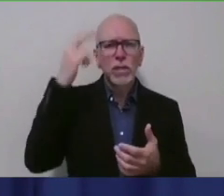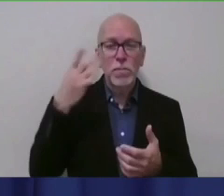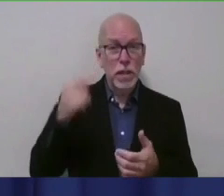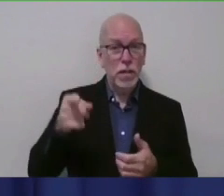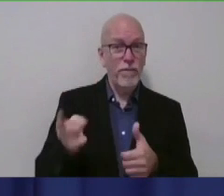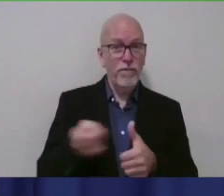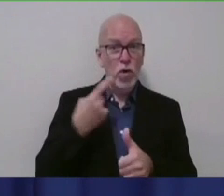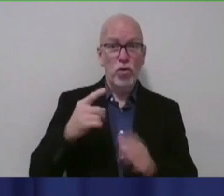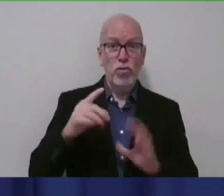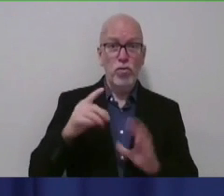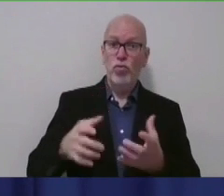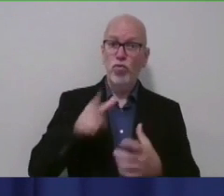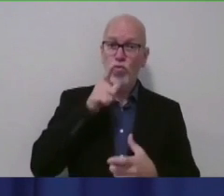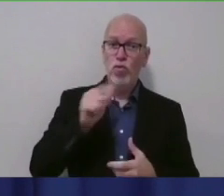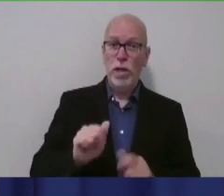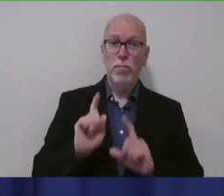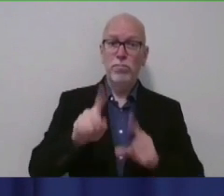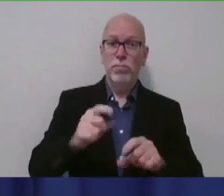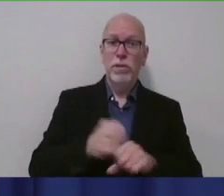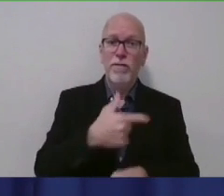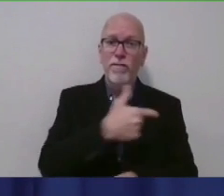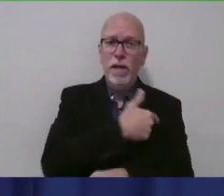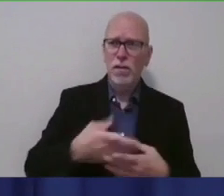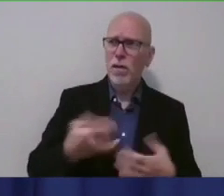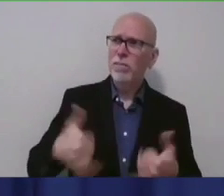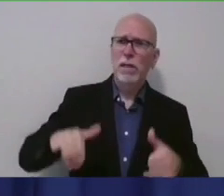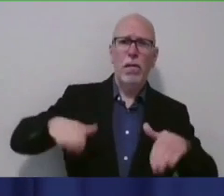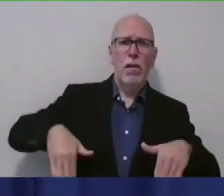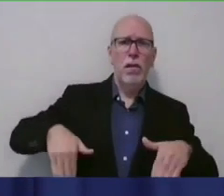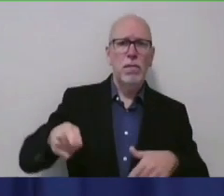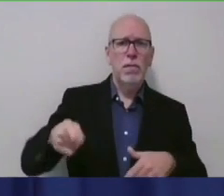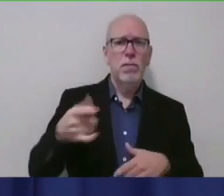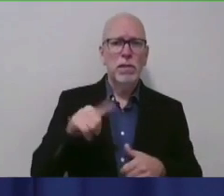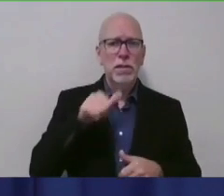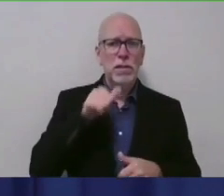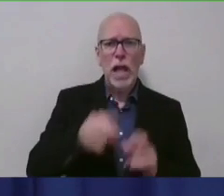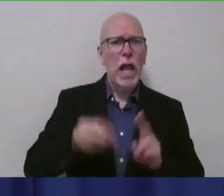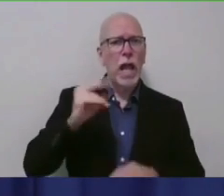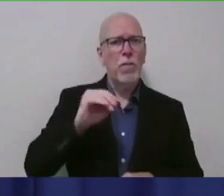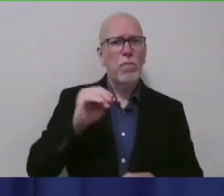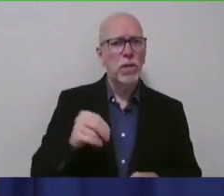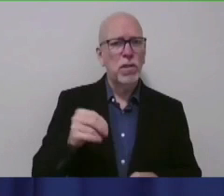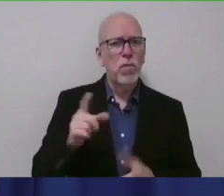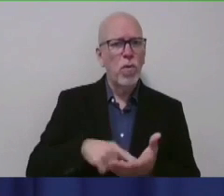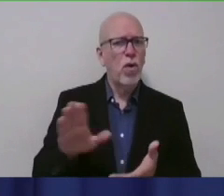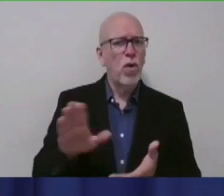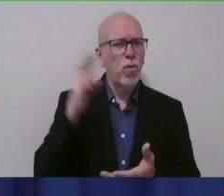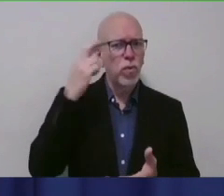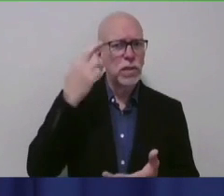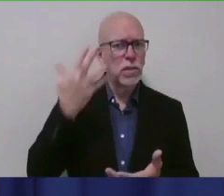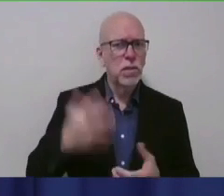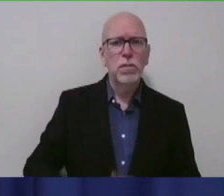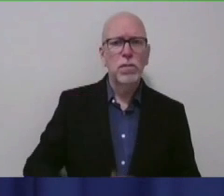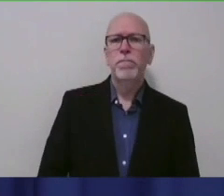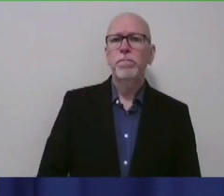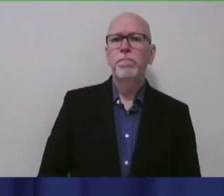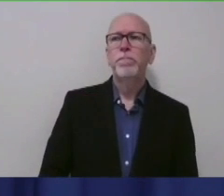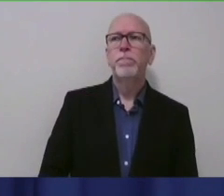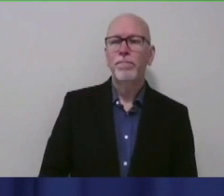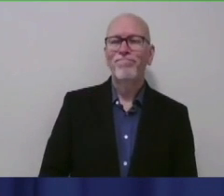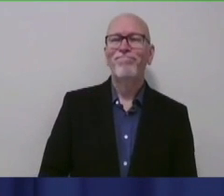to be eligible to get vaccinated, and those rates are still not very high. Right. And particularly